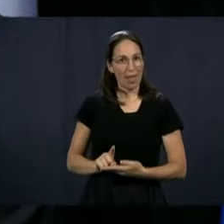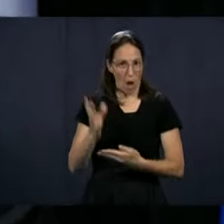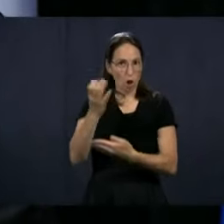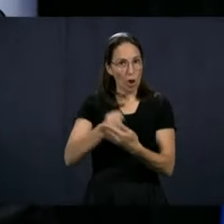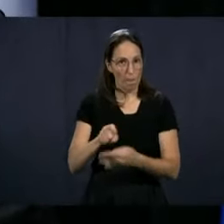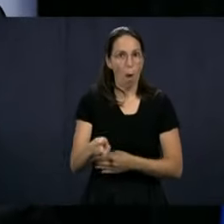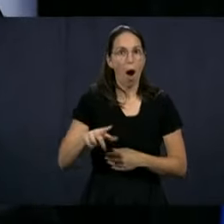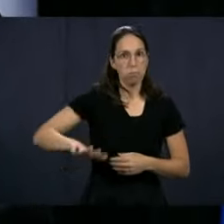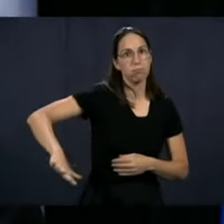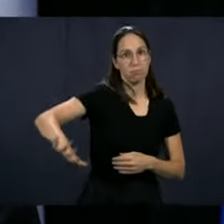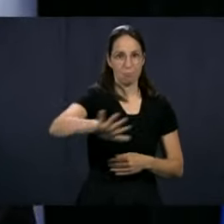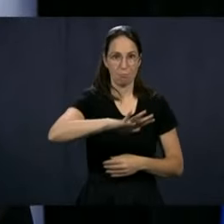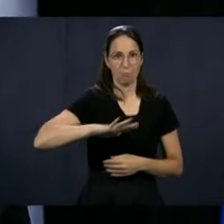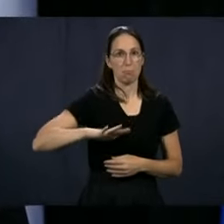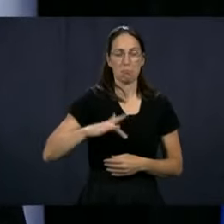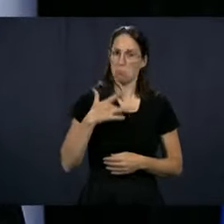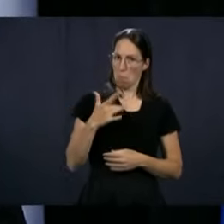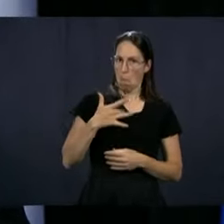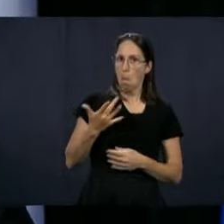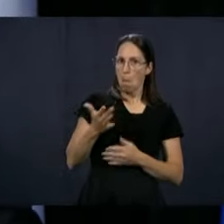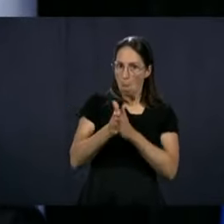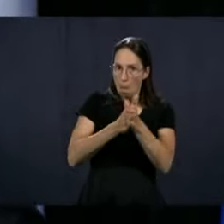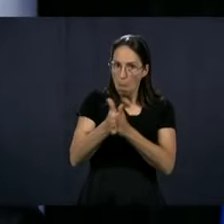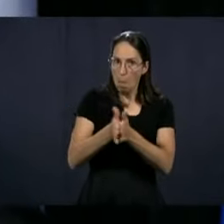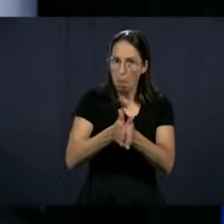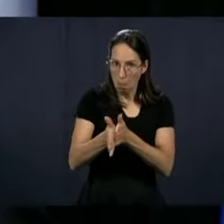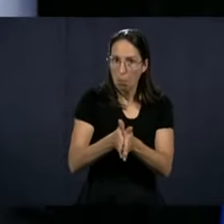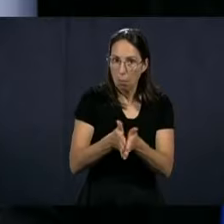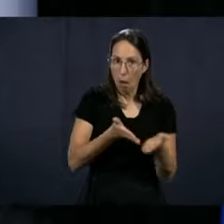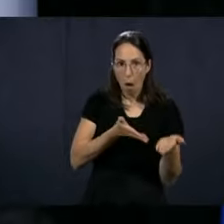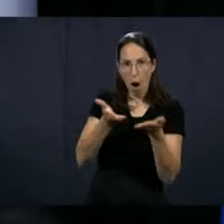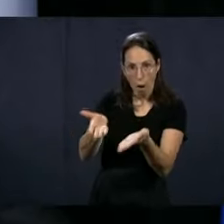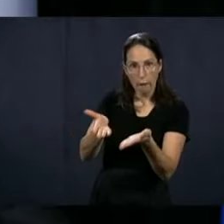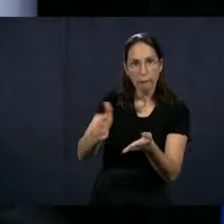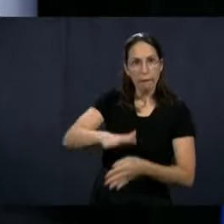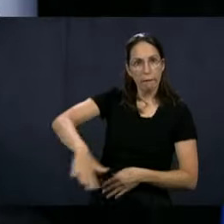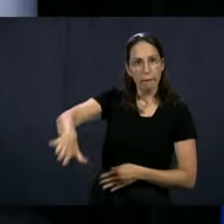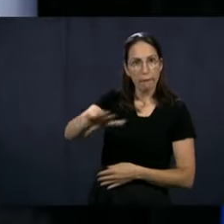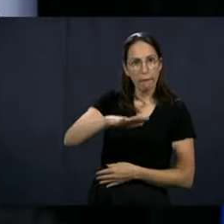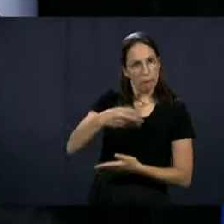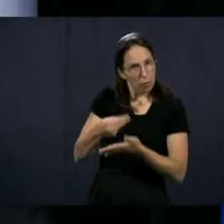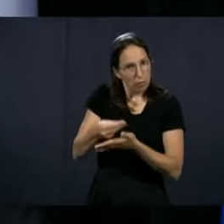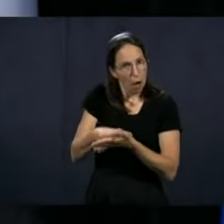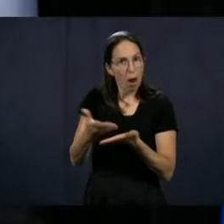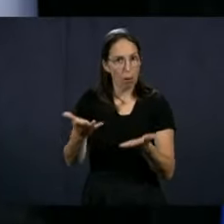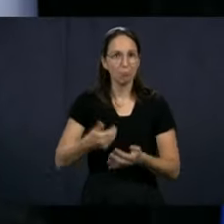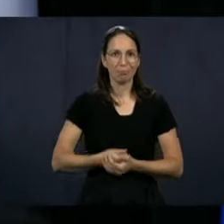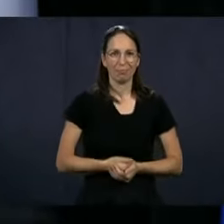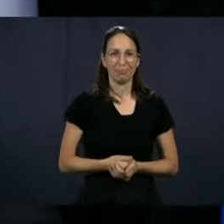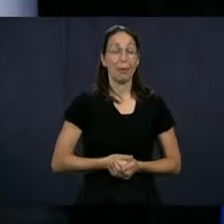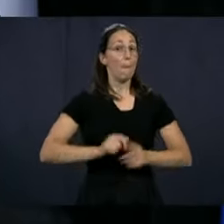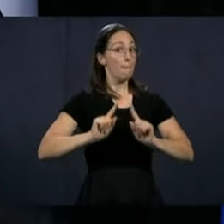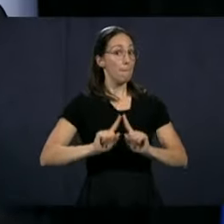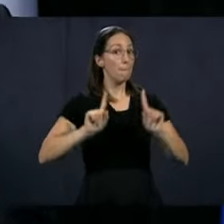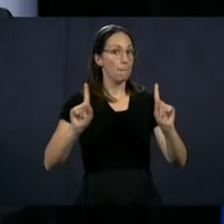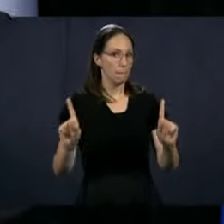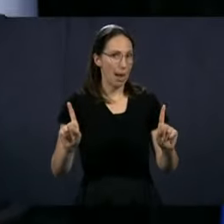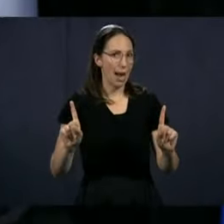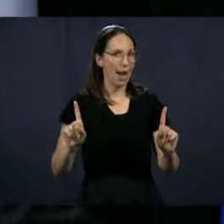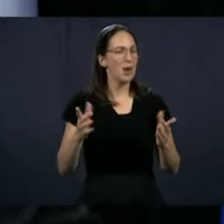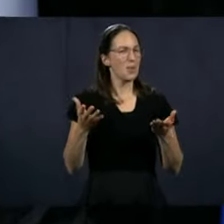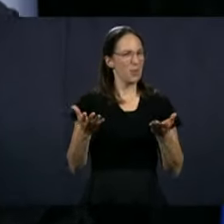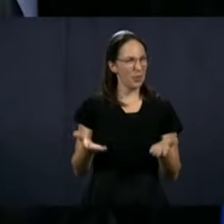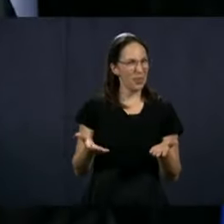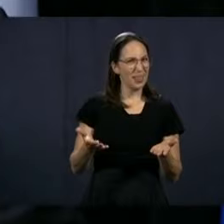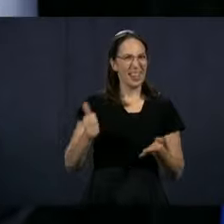week. So, I think that it is a pretty interesting offer, monetarily